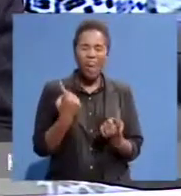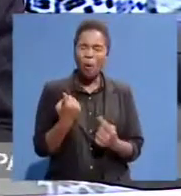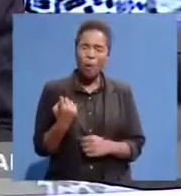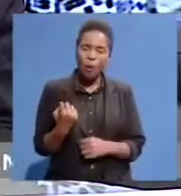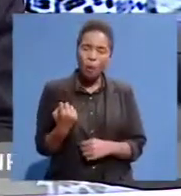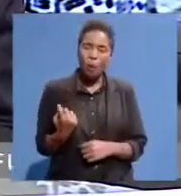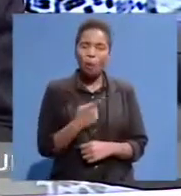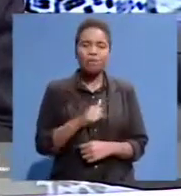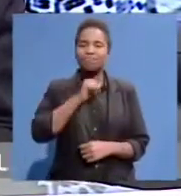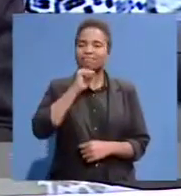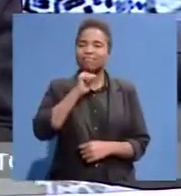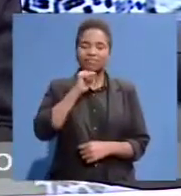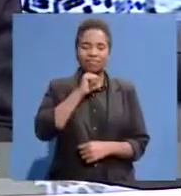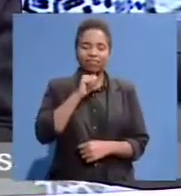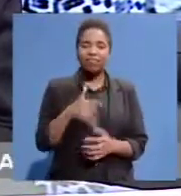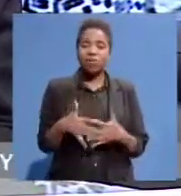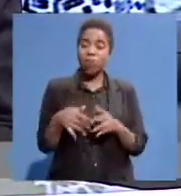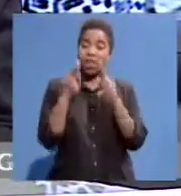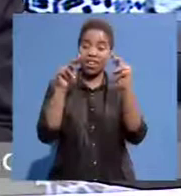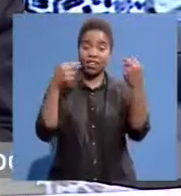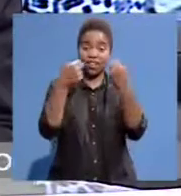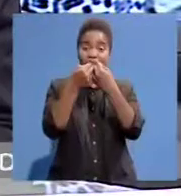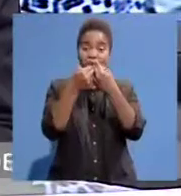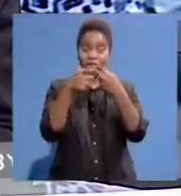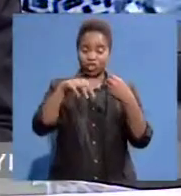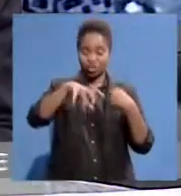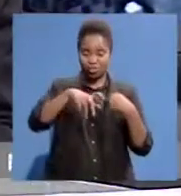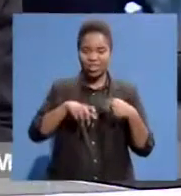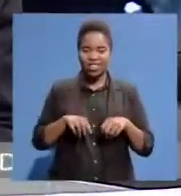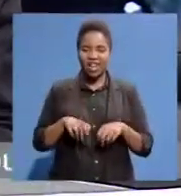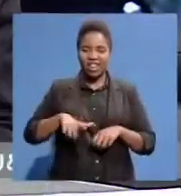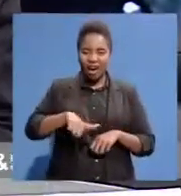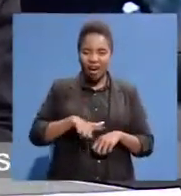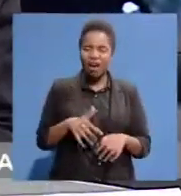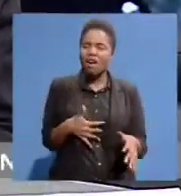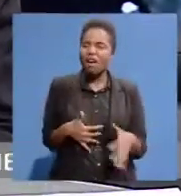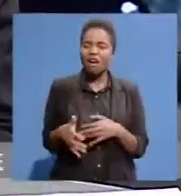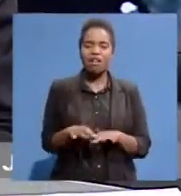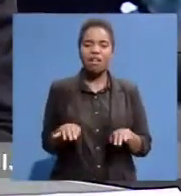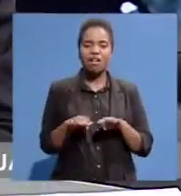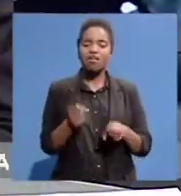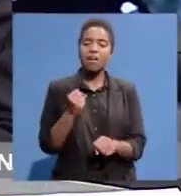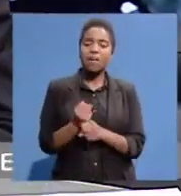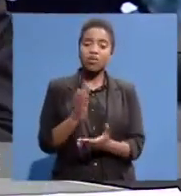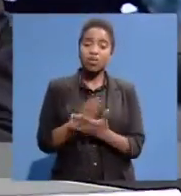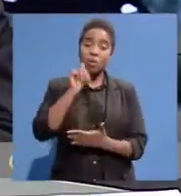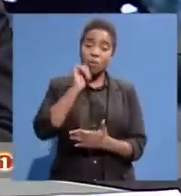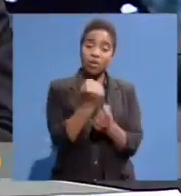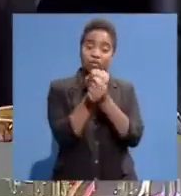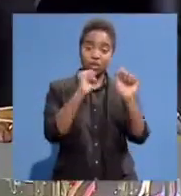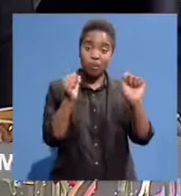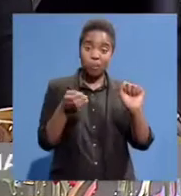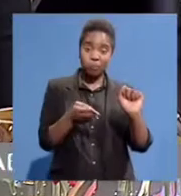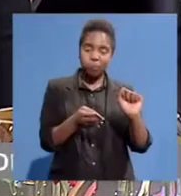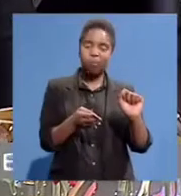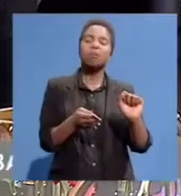make this country Ungovernable Such that Freedom comes Freedom reigns Freedom is